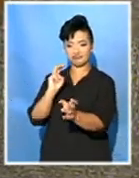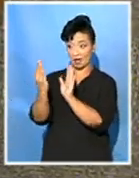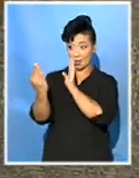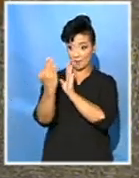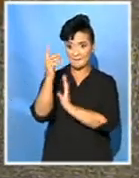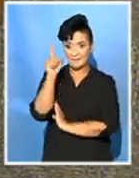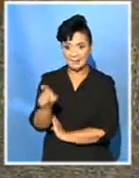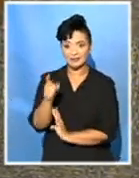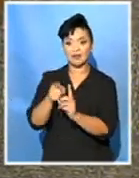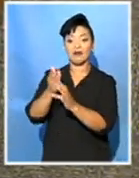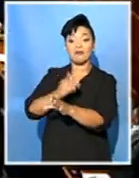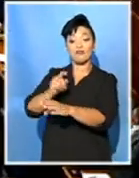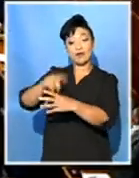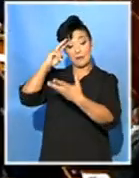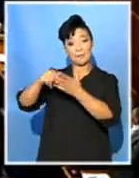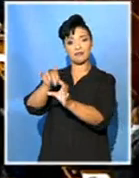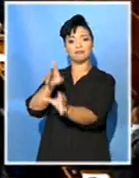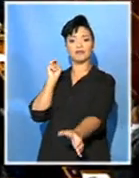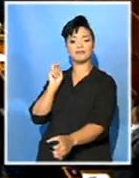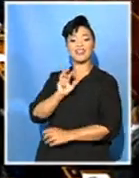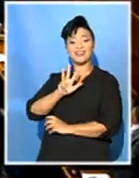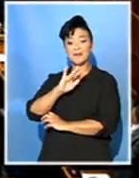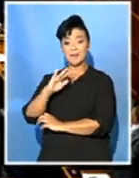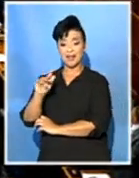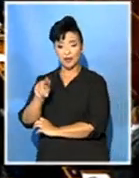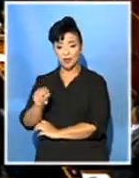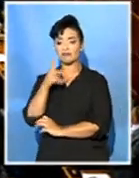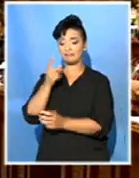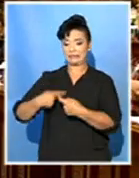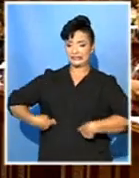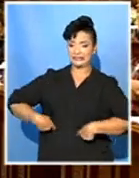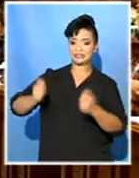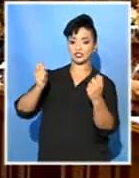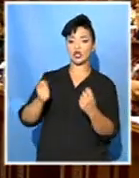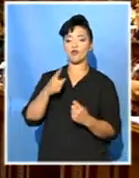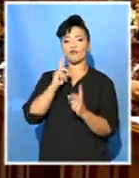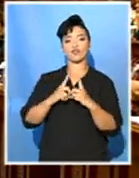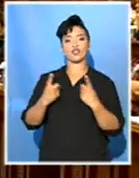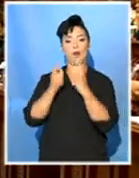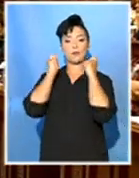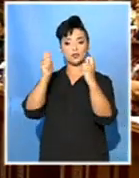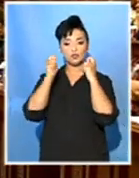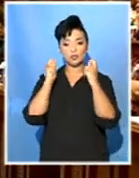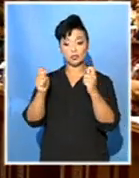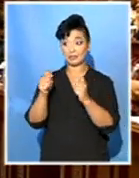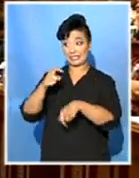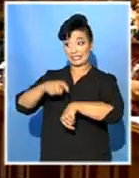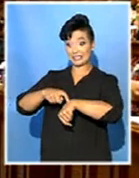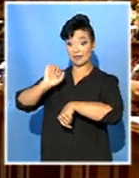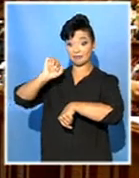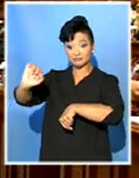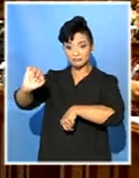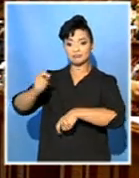found that more than R9 billion was spent on consultants by the Department of Transport and Public Works, which was under Fransman's leadership,